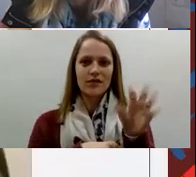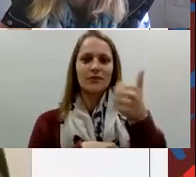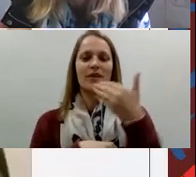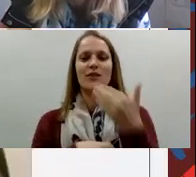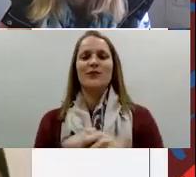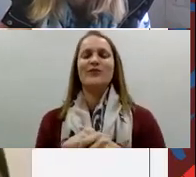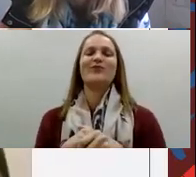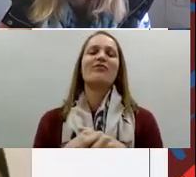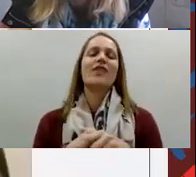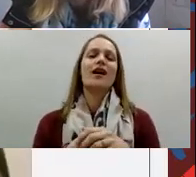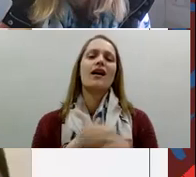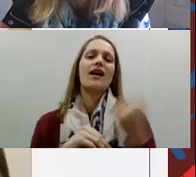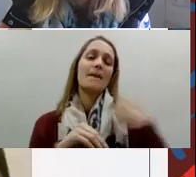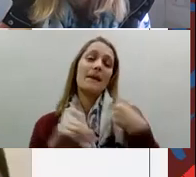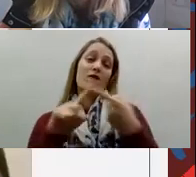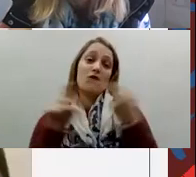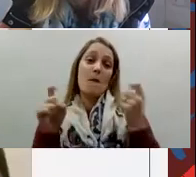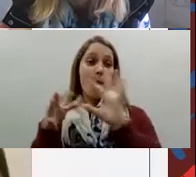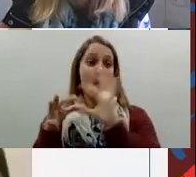the name yes thank you